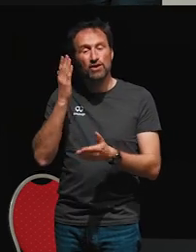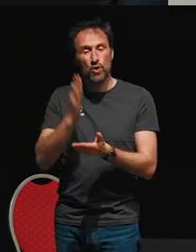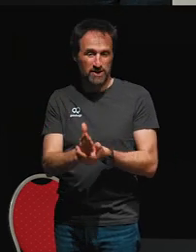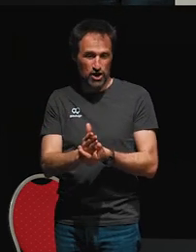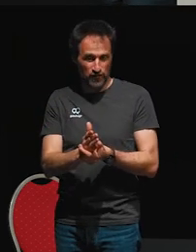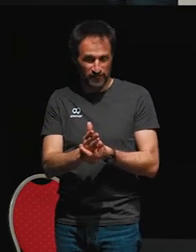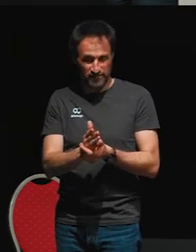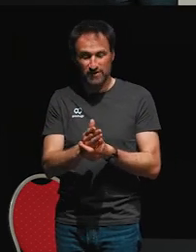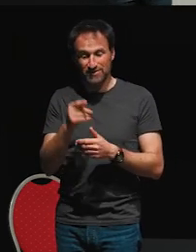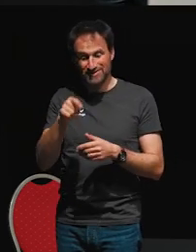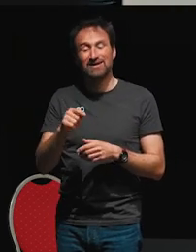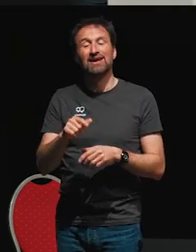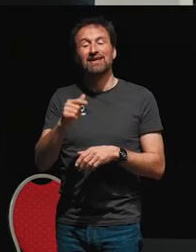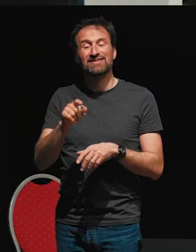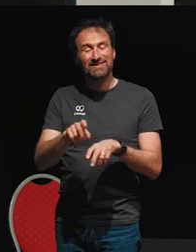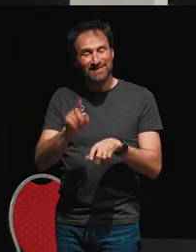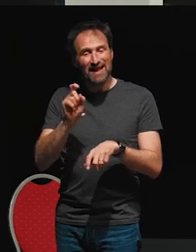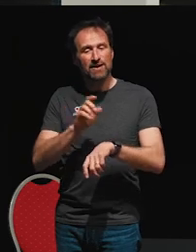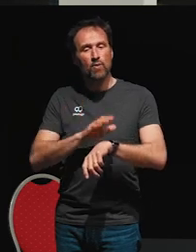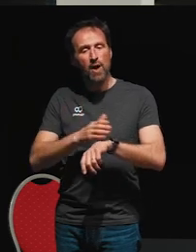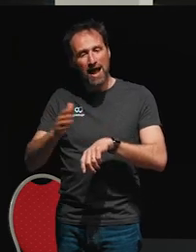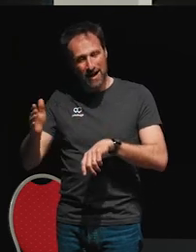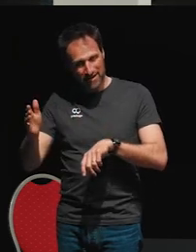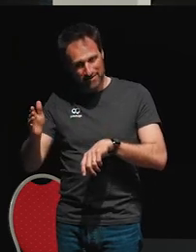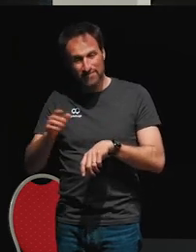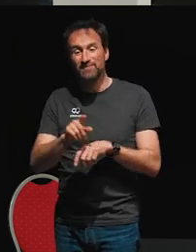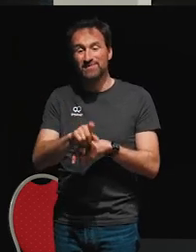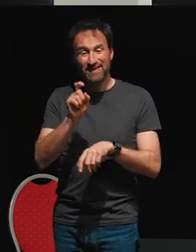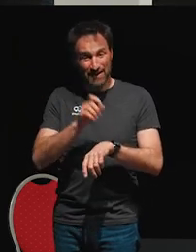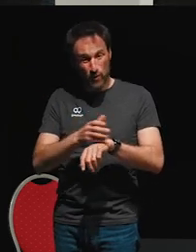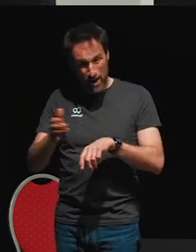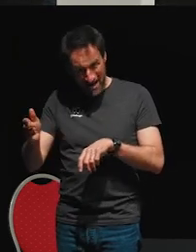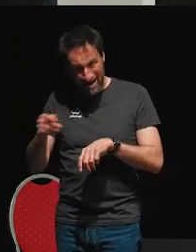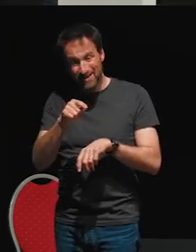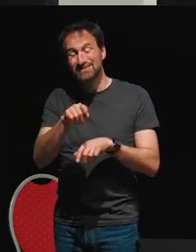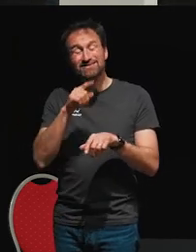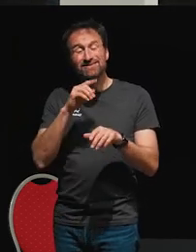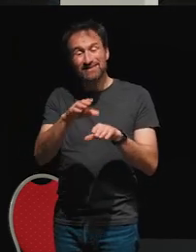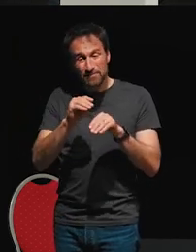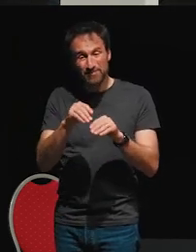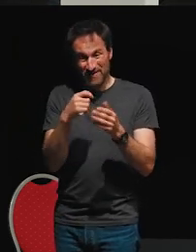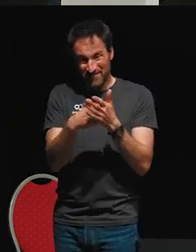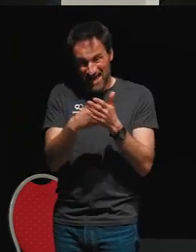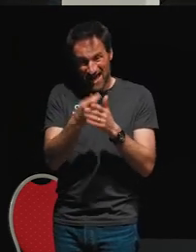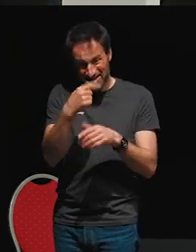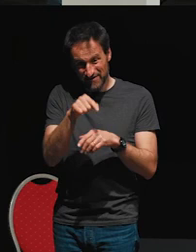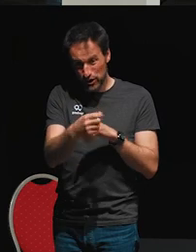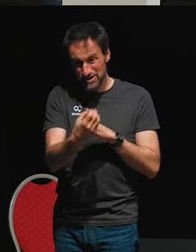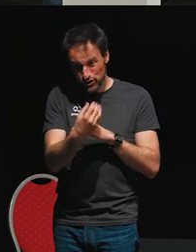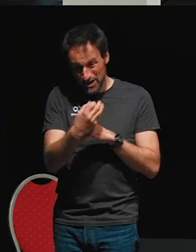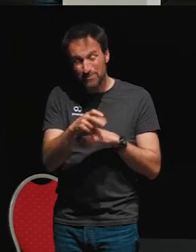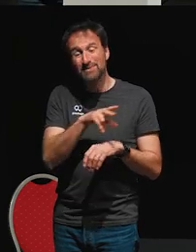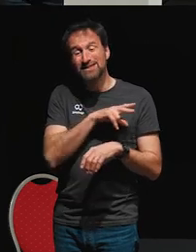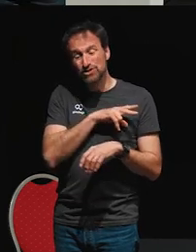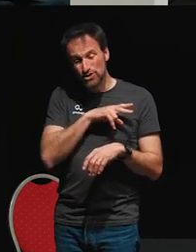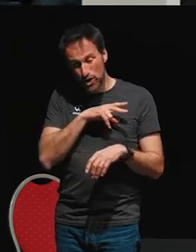this take while operator that basically just says only take the values from this stream, only emit the values from this stream, so long as they